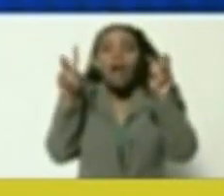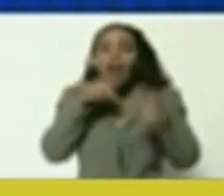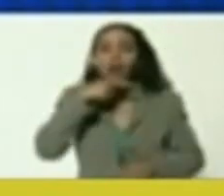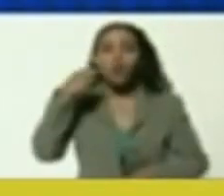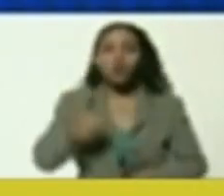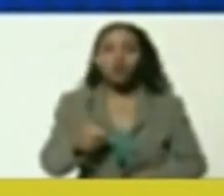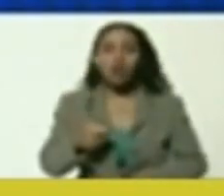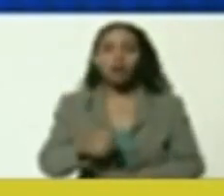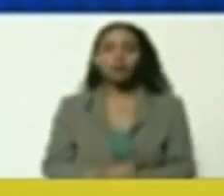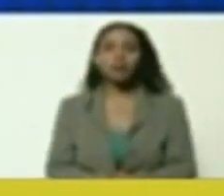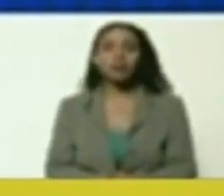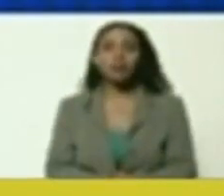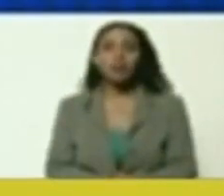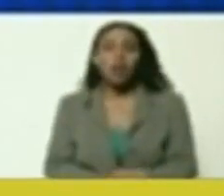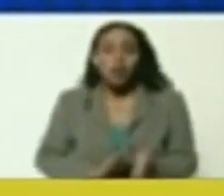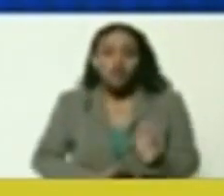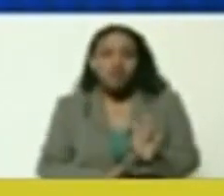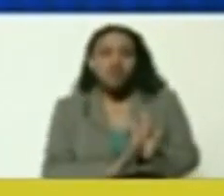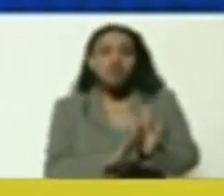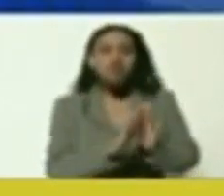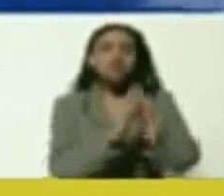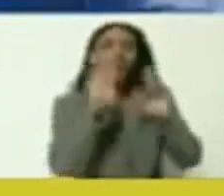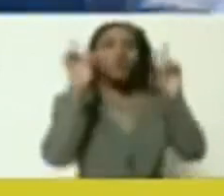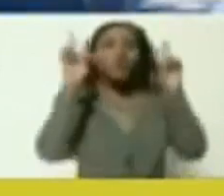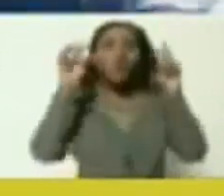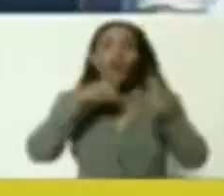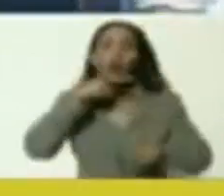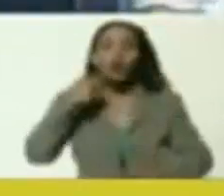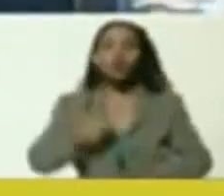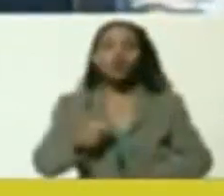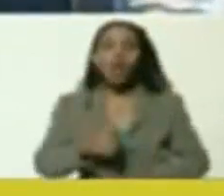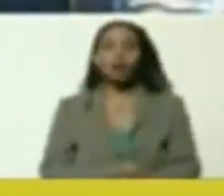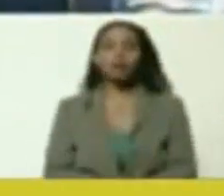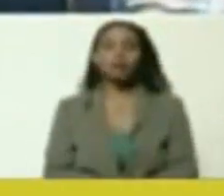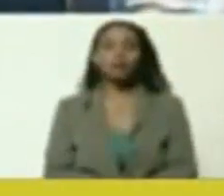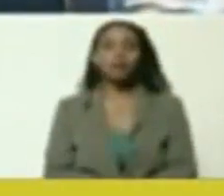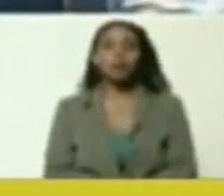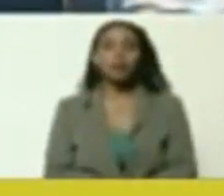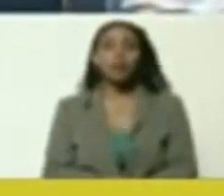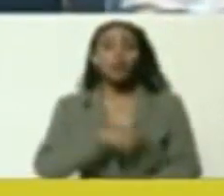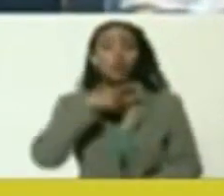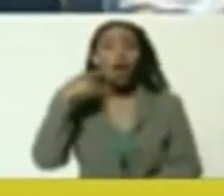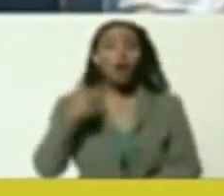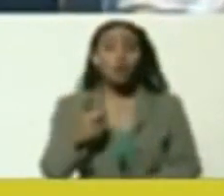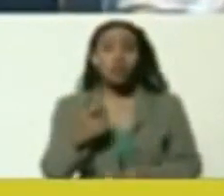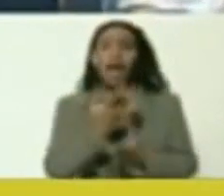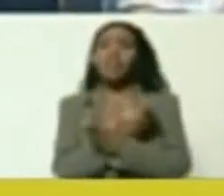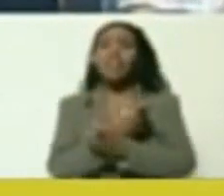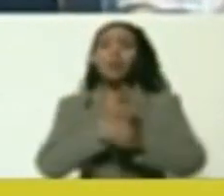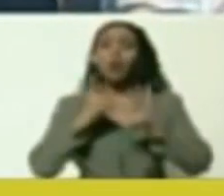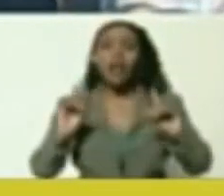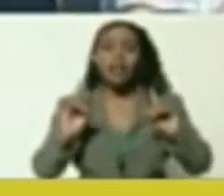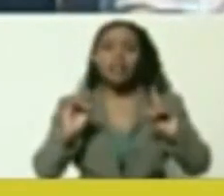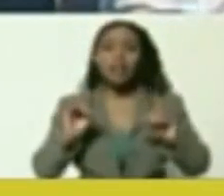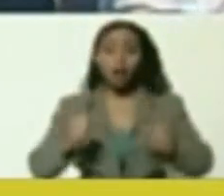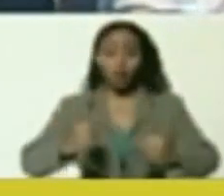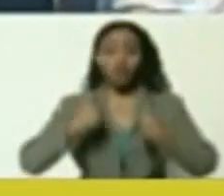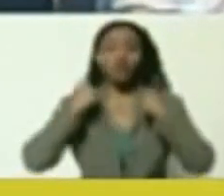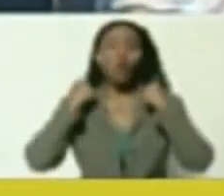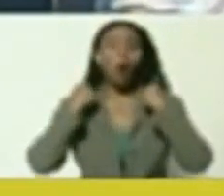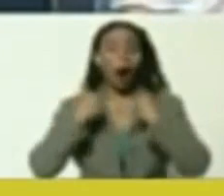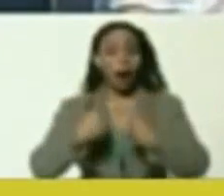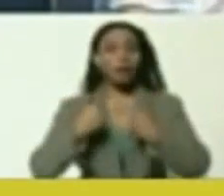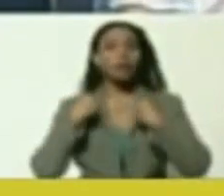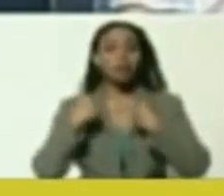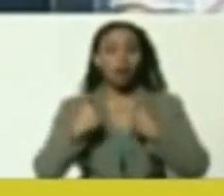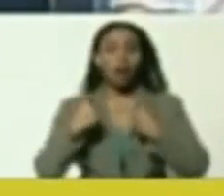the position of a new Russia, the emergence of a new Russia, of a democratic Russia, a powerful